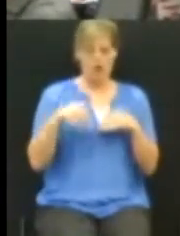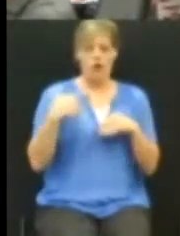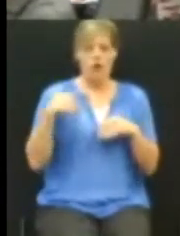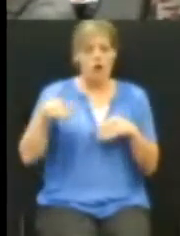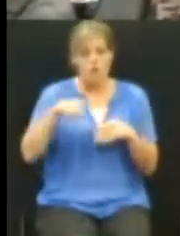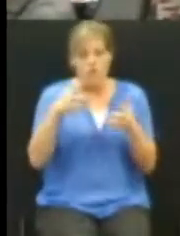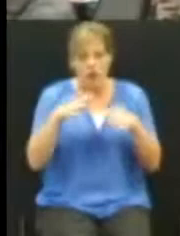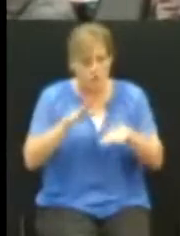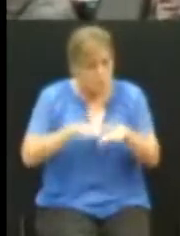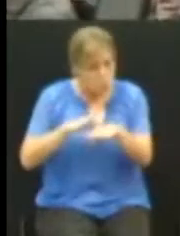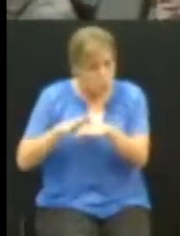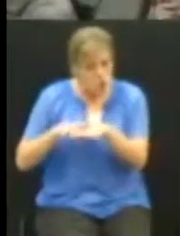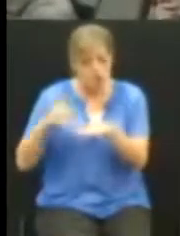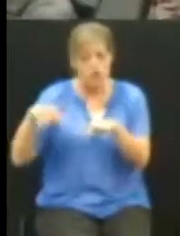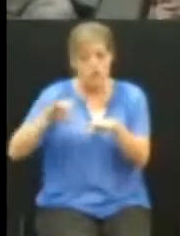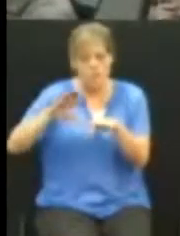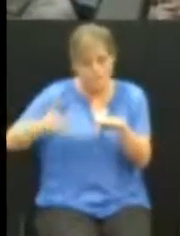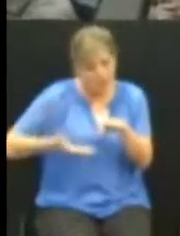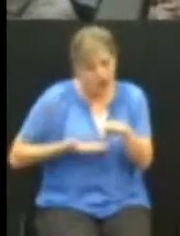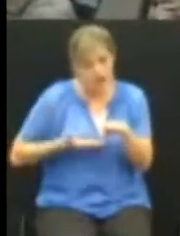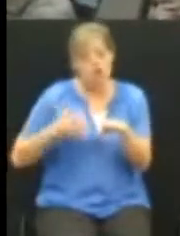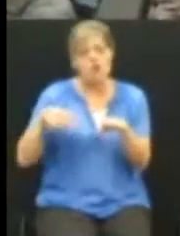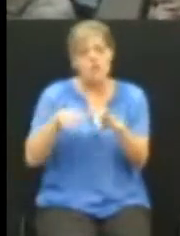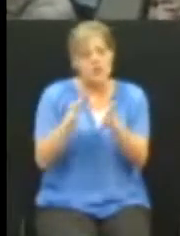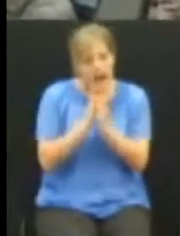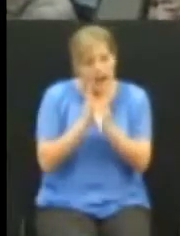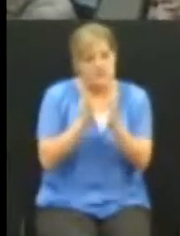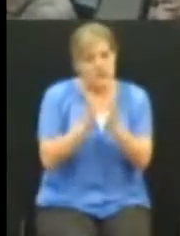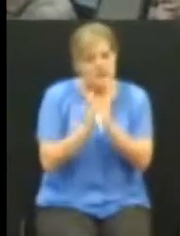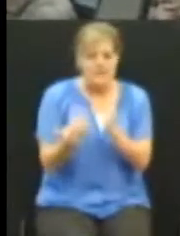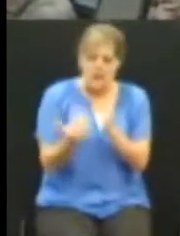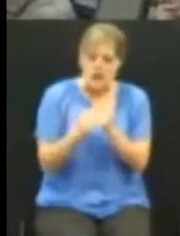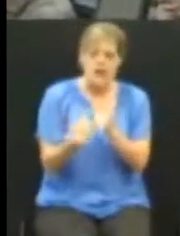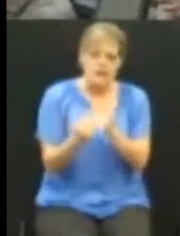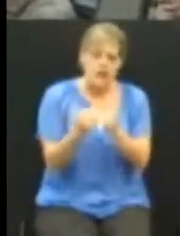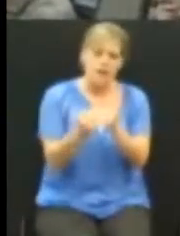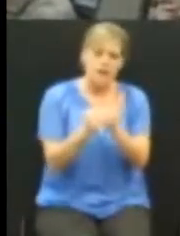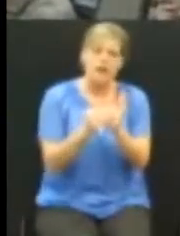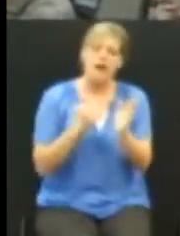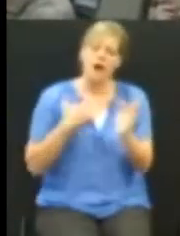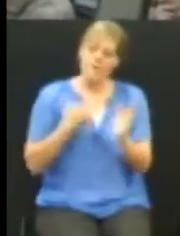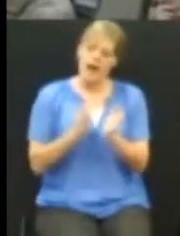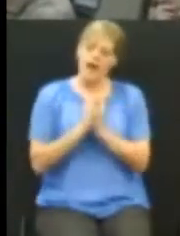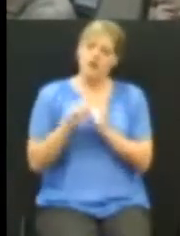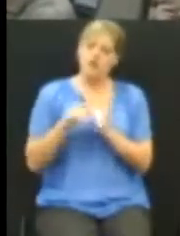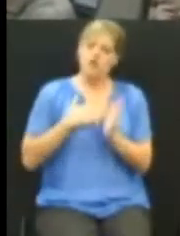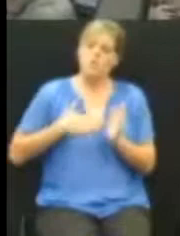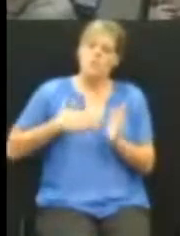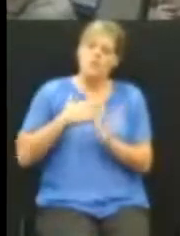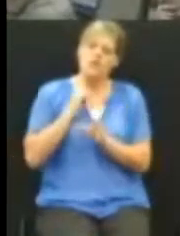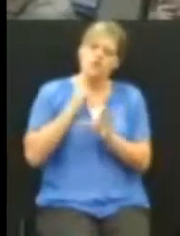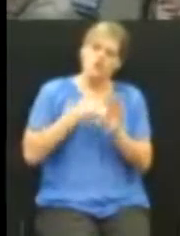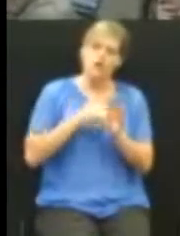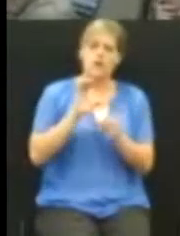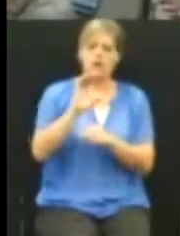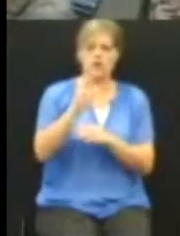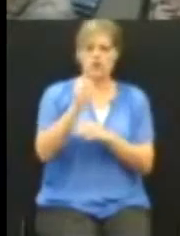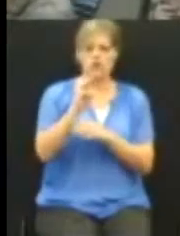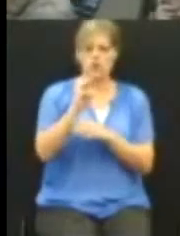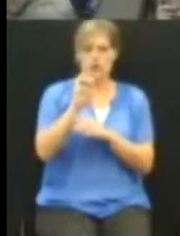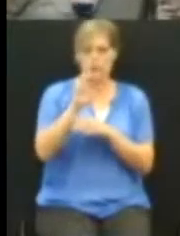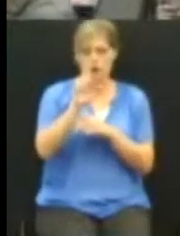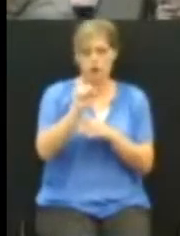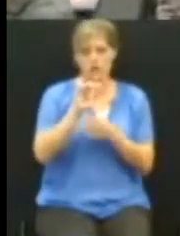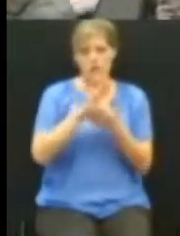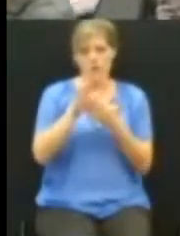You've been invited. You've been asked repeatedly. Asked to join the chamber's cleanup of it. We joined them. Same thing. Asked you again.